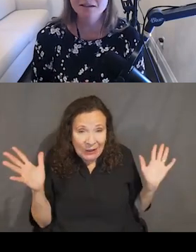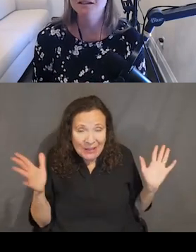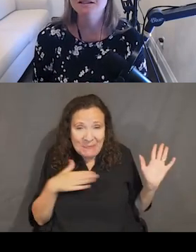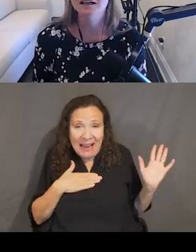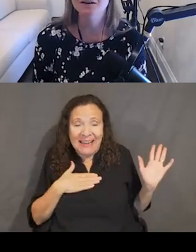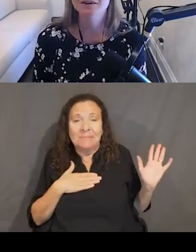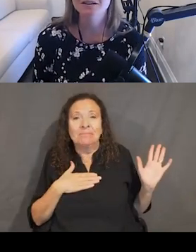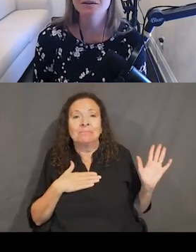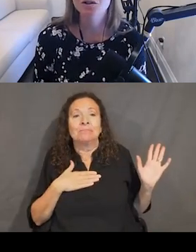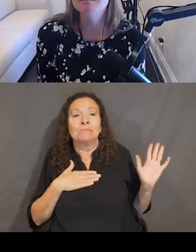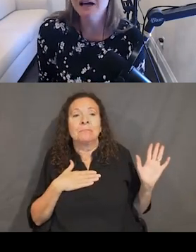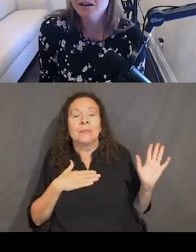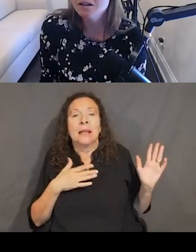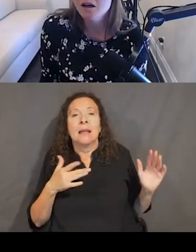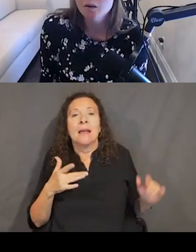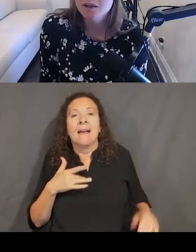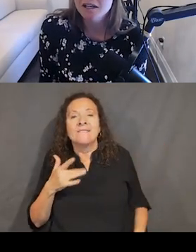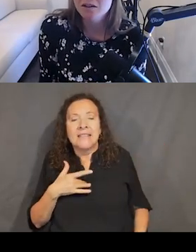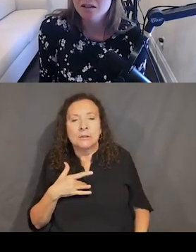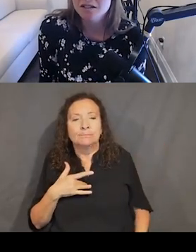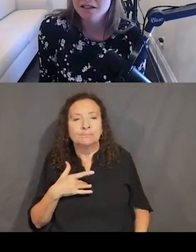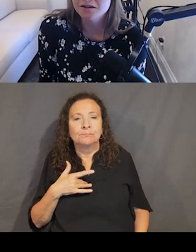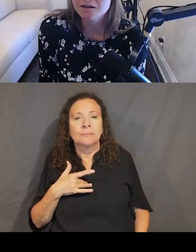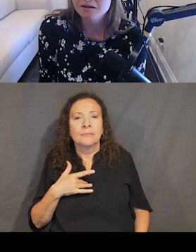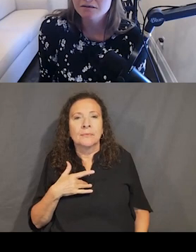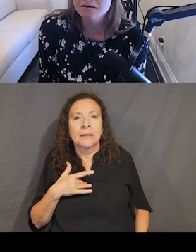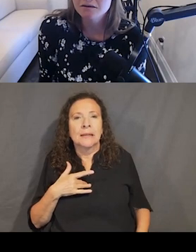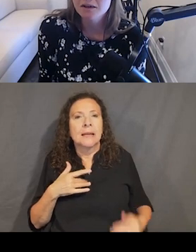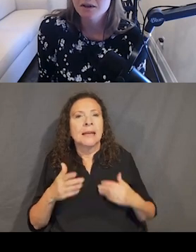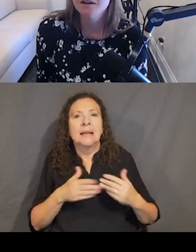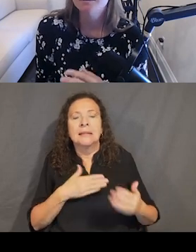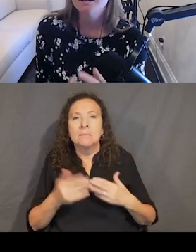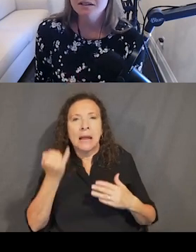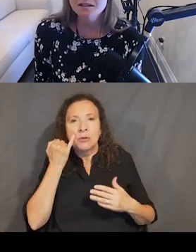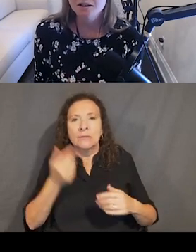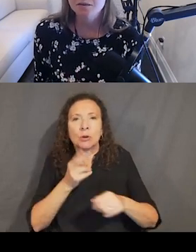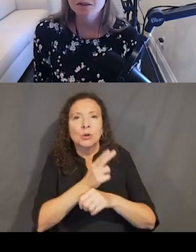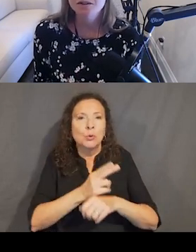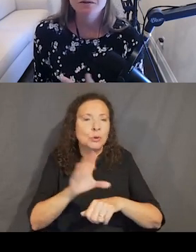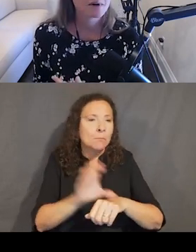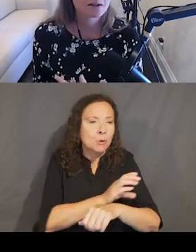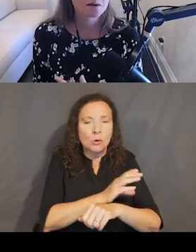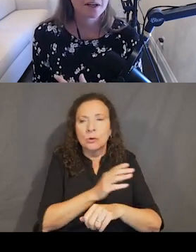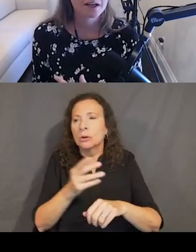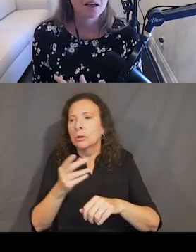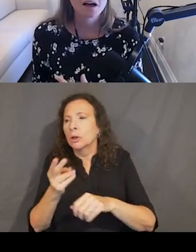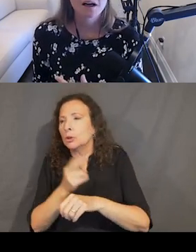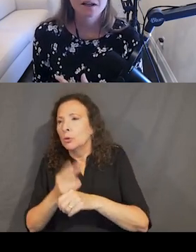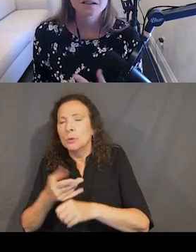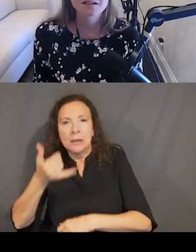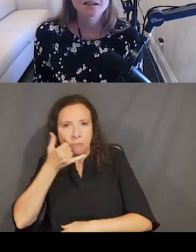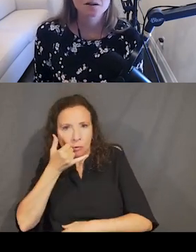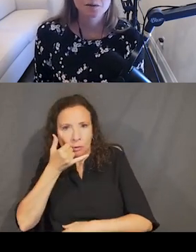opinion is, is that I don't think it should matter what technology I use. The system should respond in a way